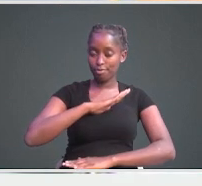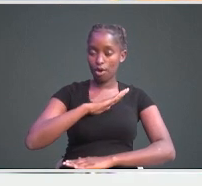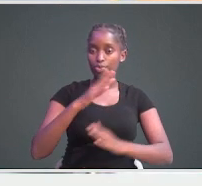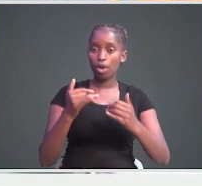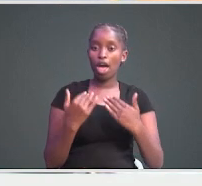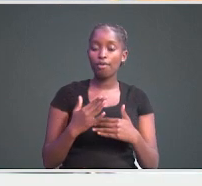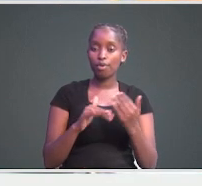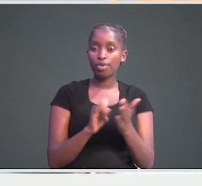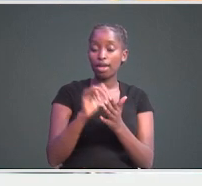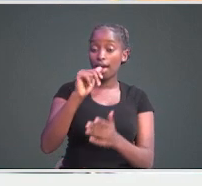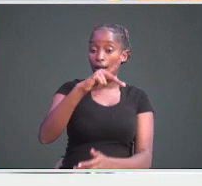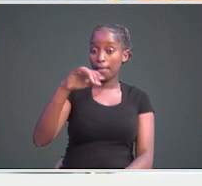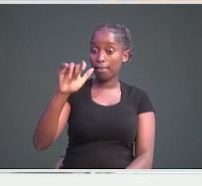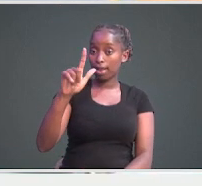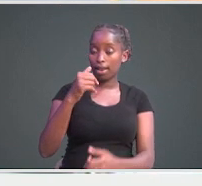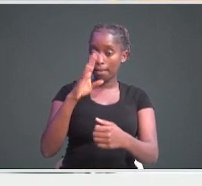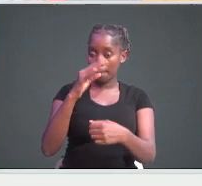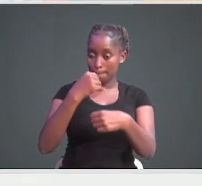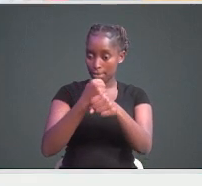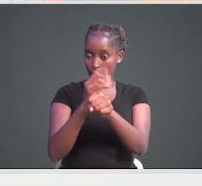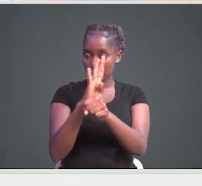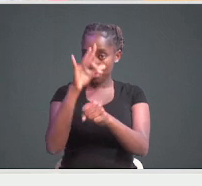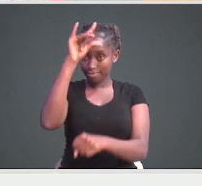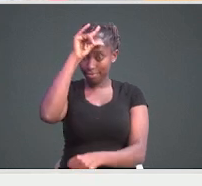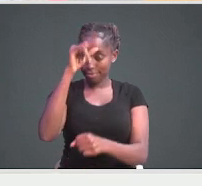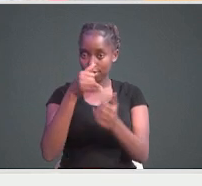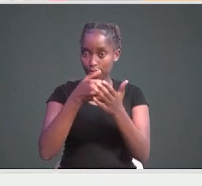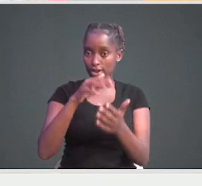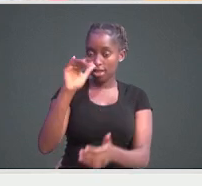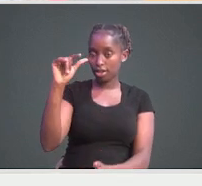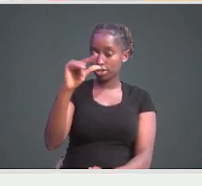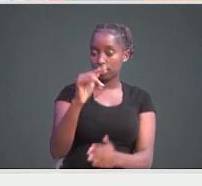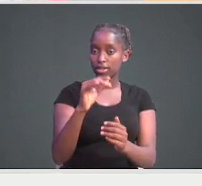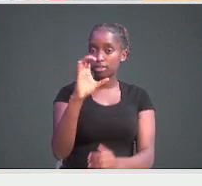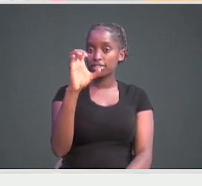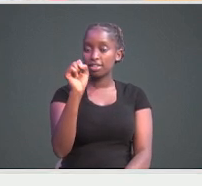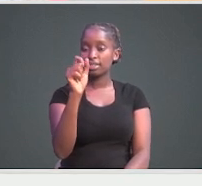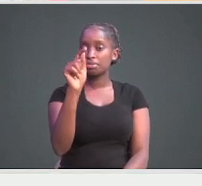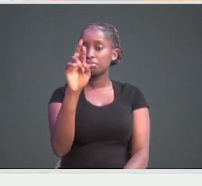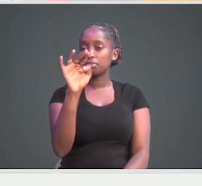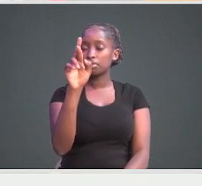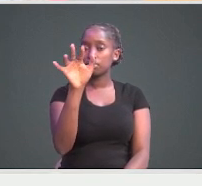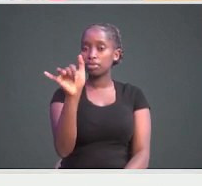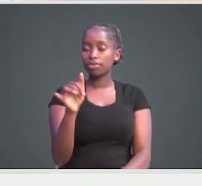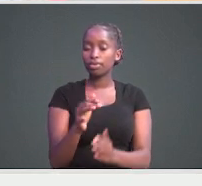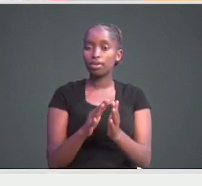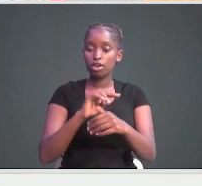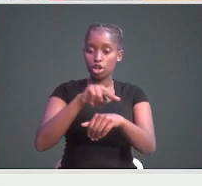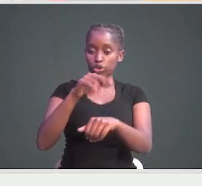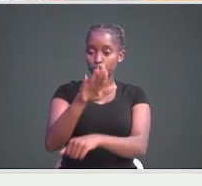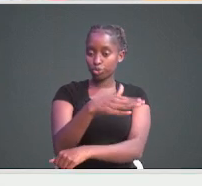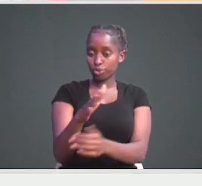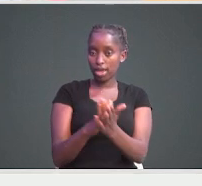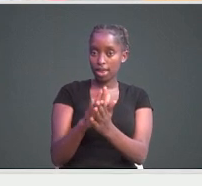appeal filed by the government, including the Attorney General, the Cabinet Secretary for Treasury, the National Assembly and the Kenya Revenue Authority,